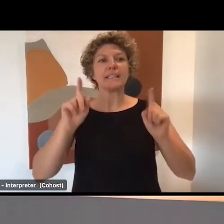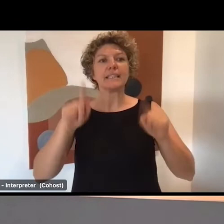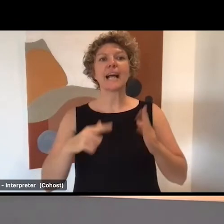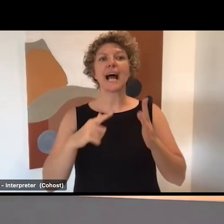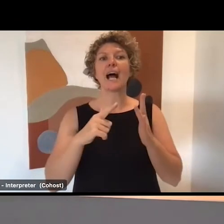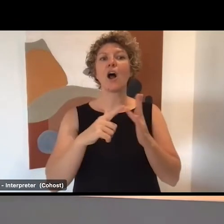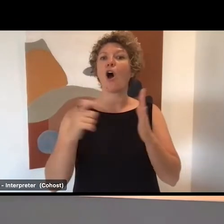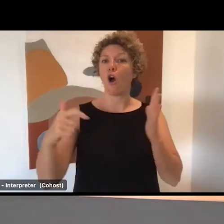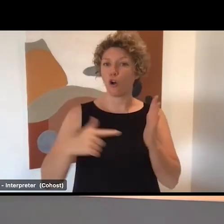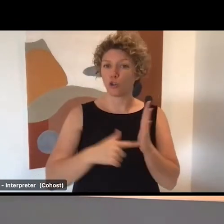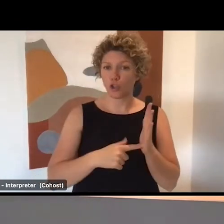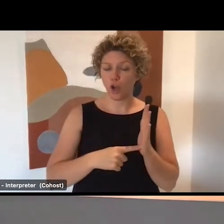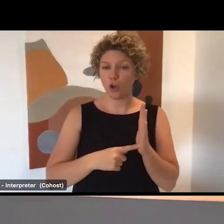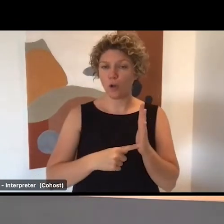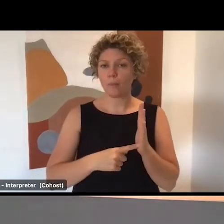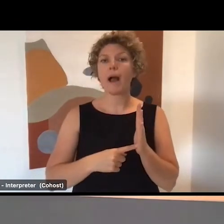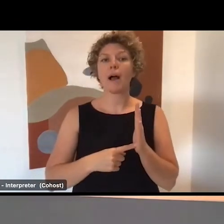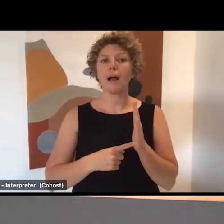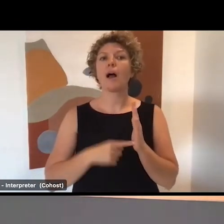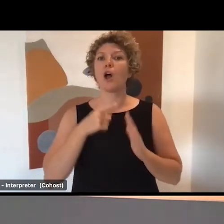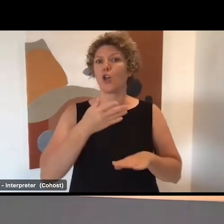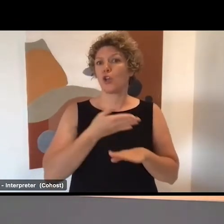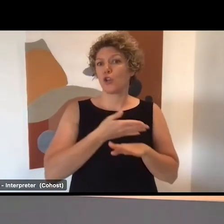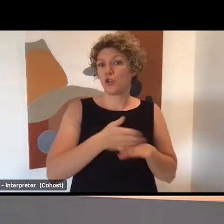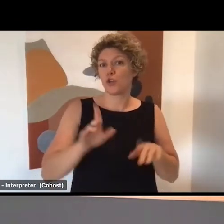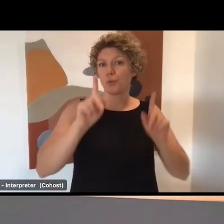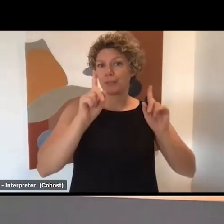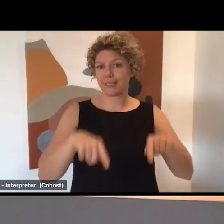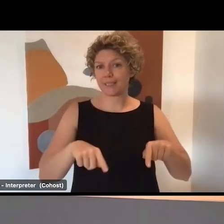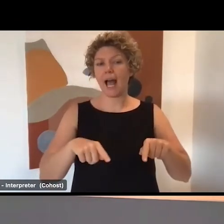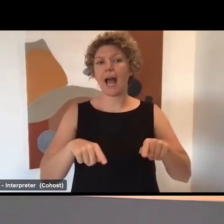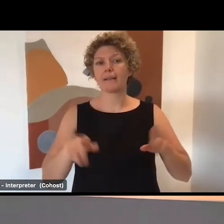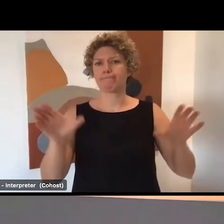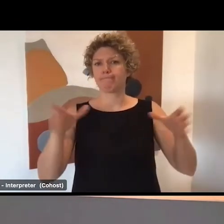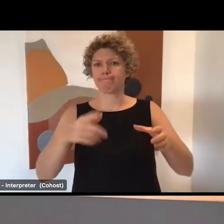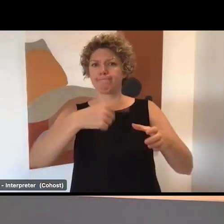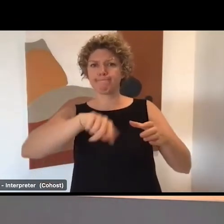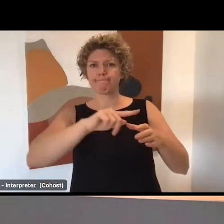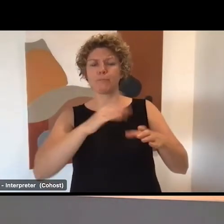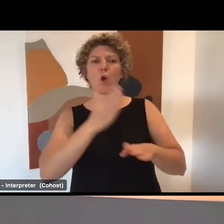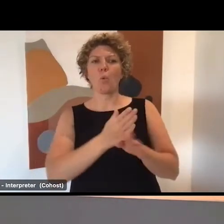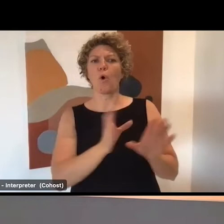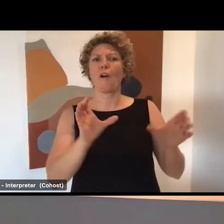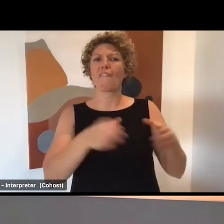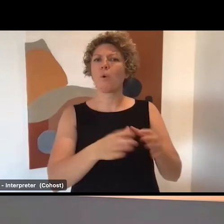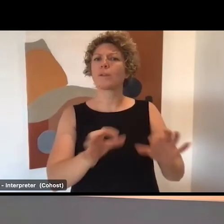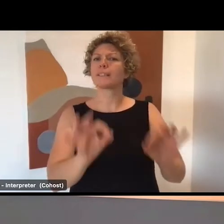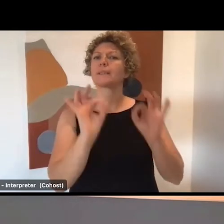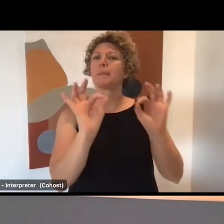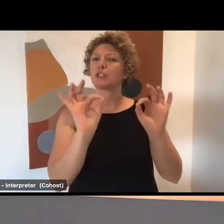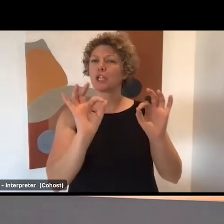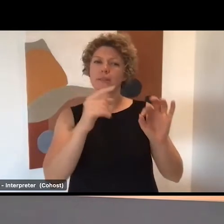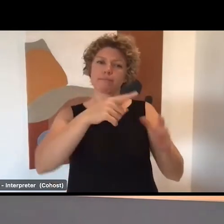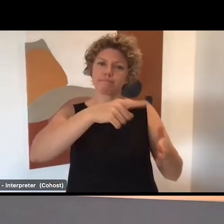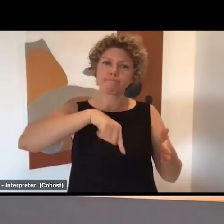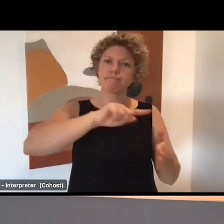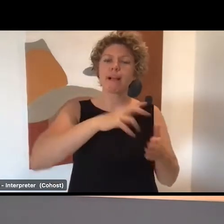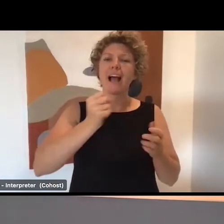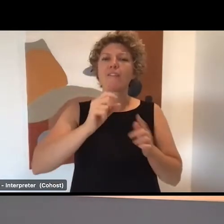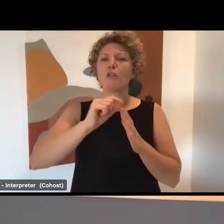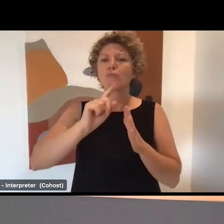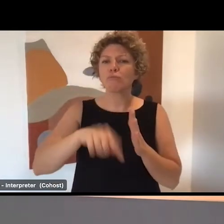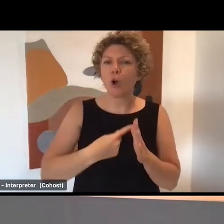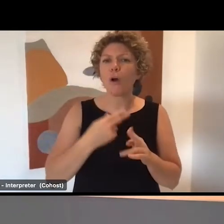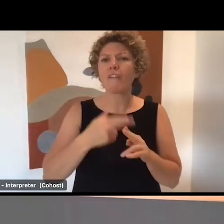in October and it's going to be a new network of specialists, workforce specialists who will deliver projects